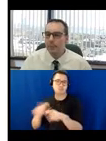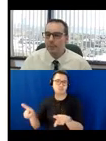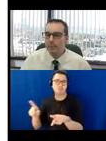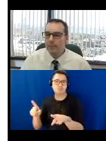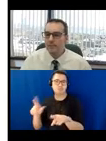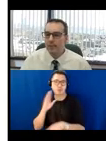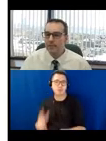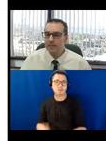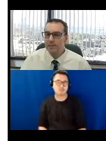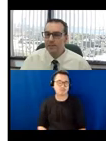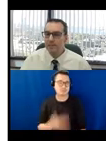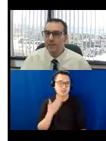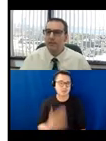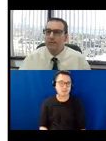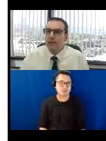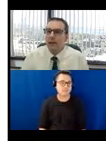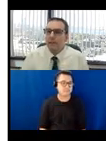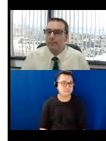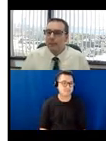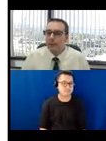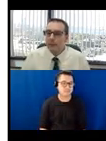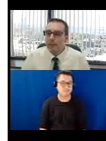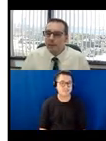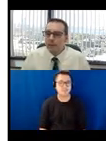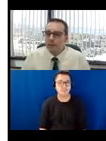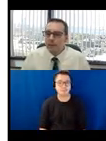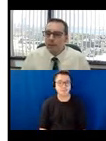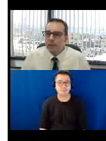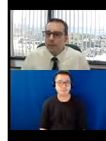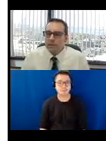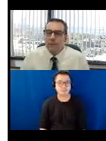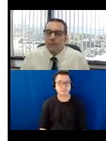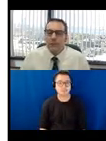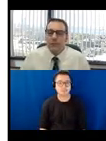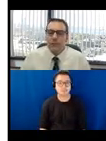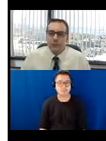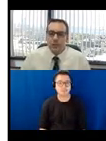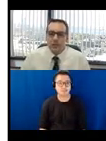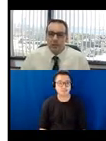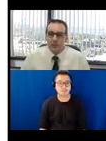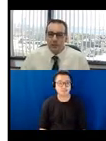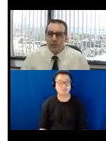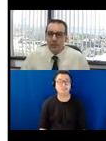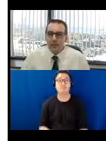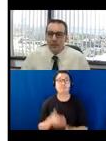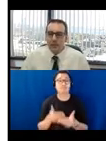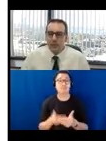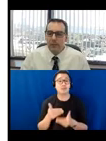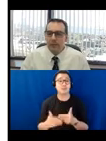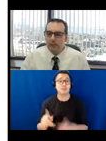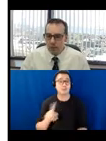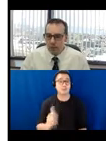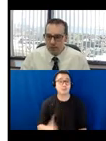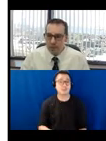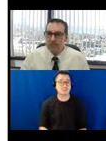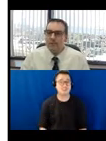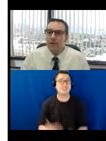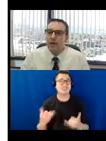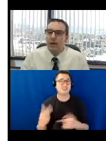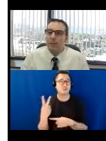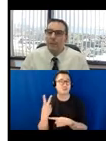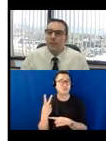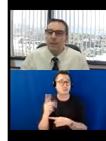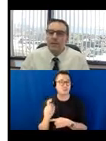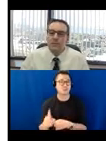Let me see what we have last. We have, okay, so the next question, and we only have two questions left.